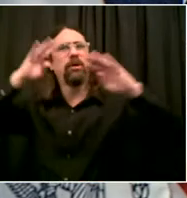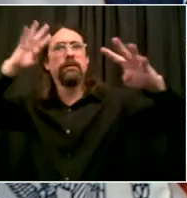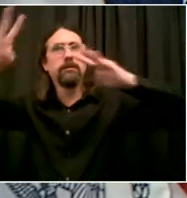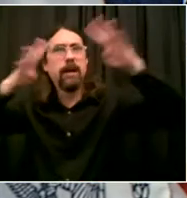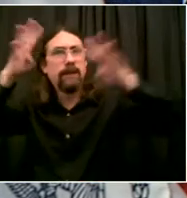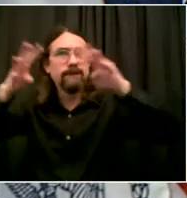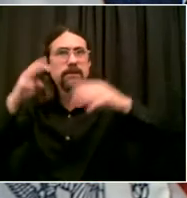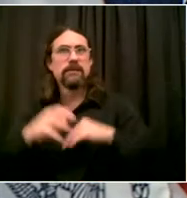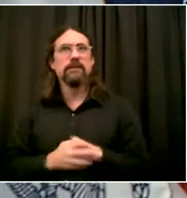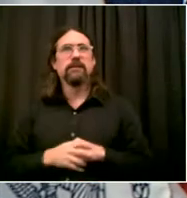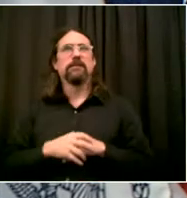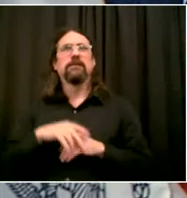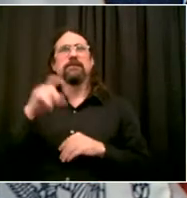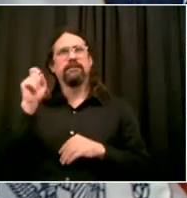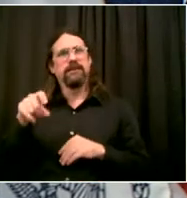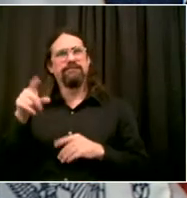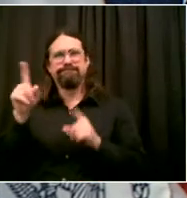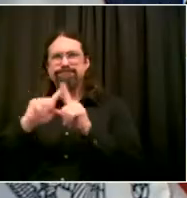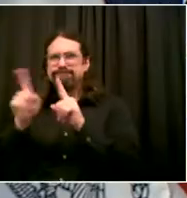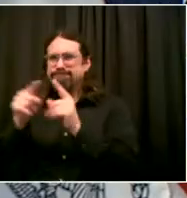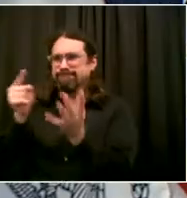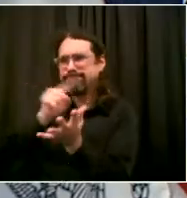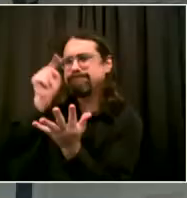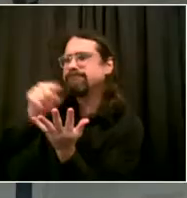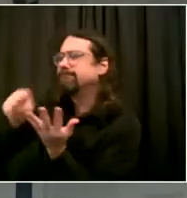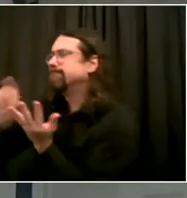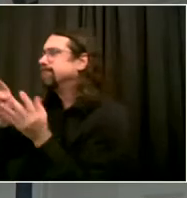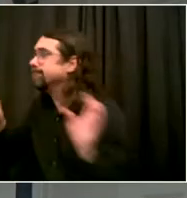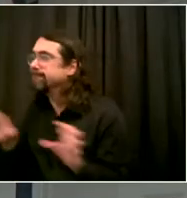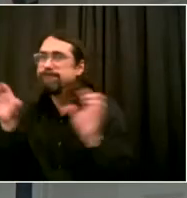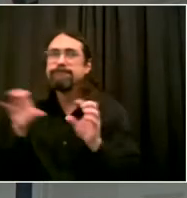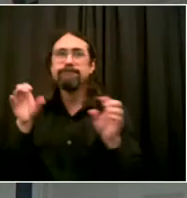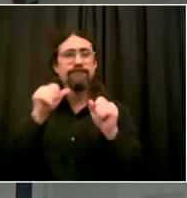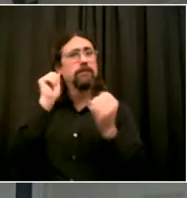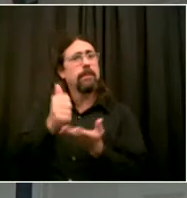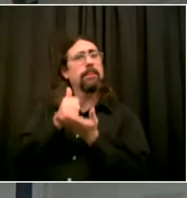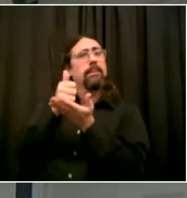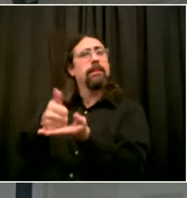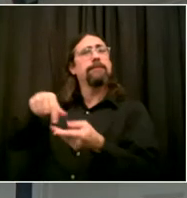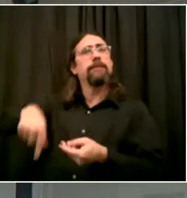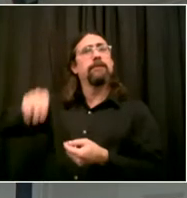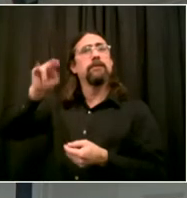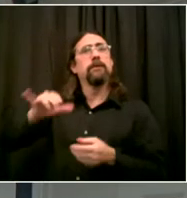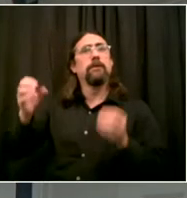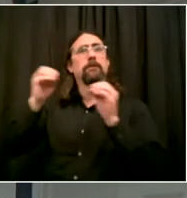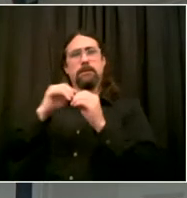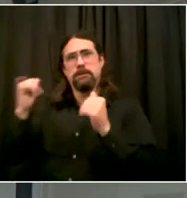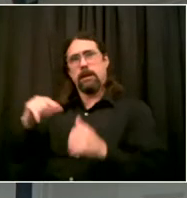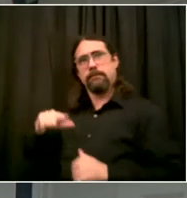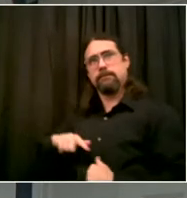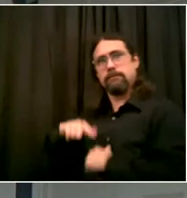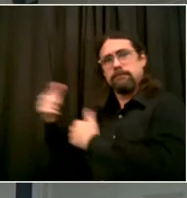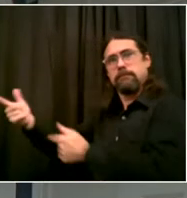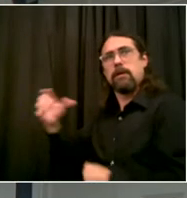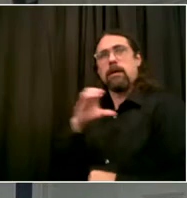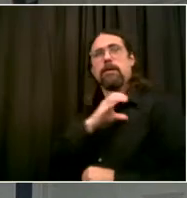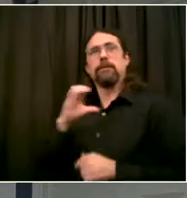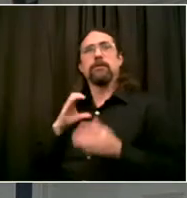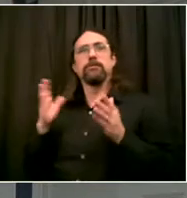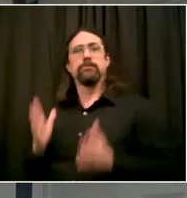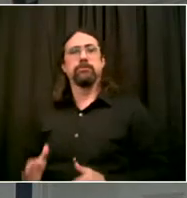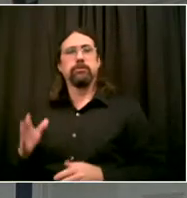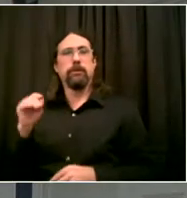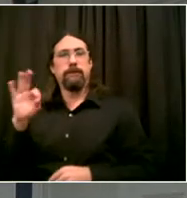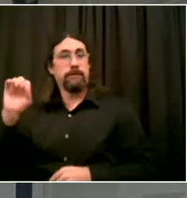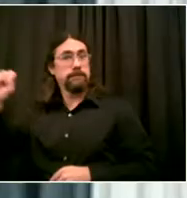pleasure to introduce to you Small Business Services Commissioner Janelle Doris. Well, thank you so much,